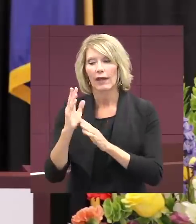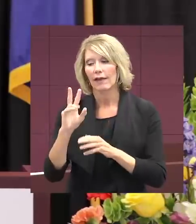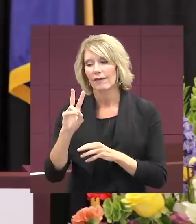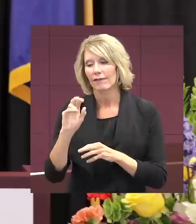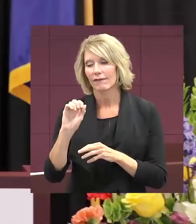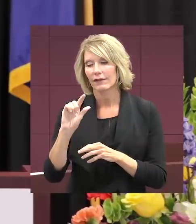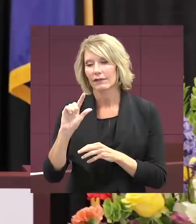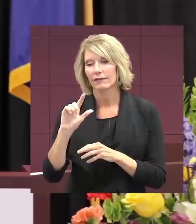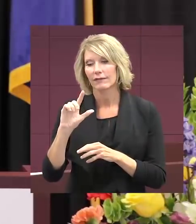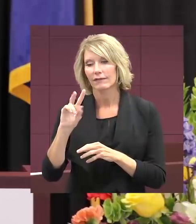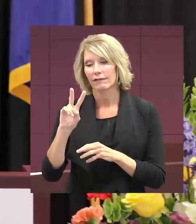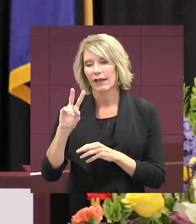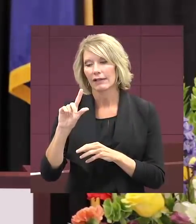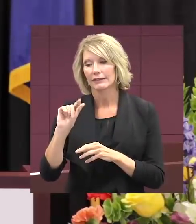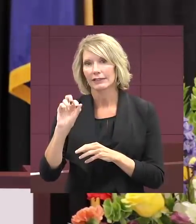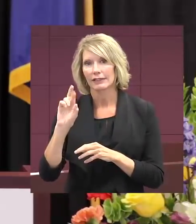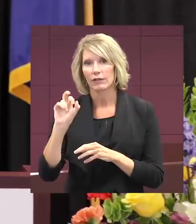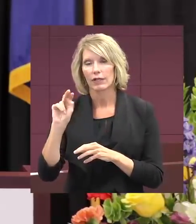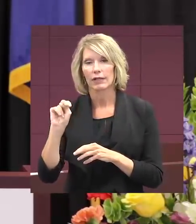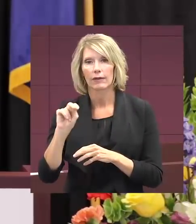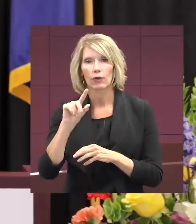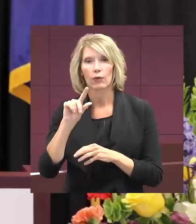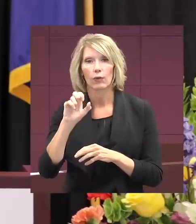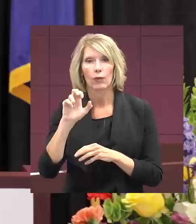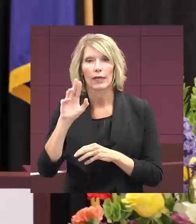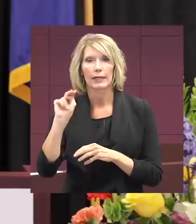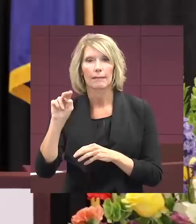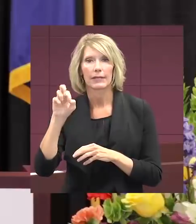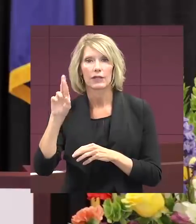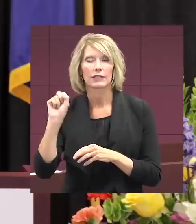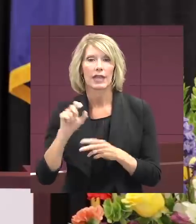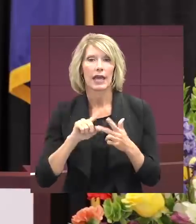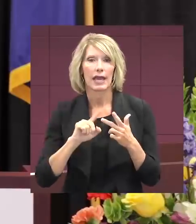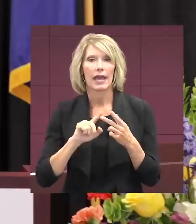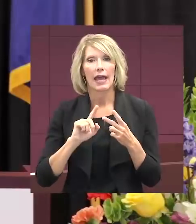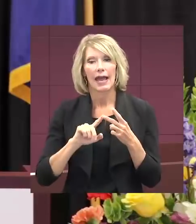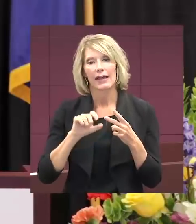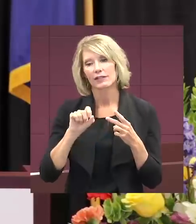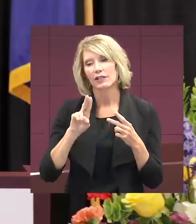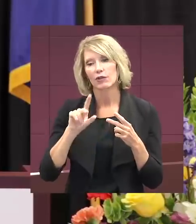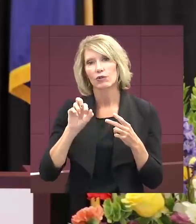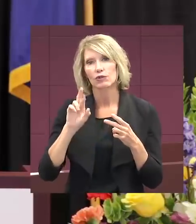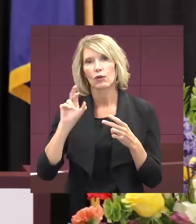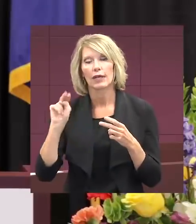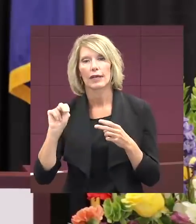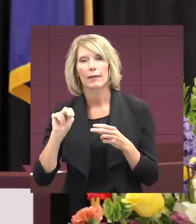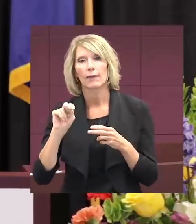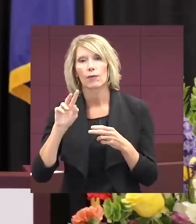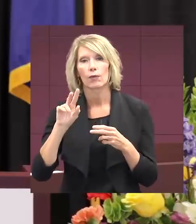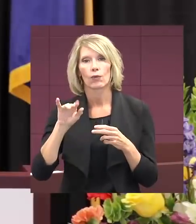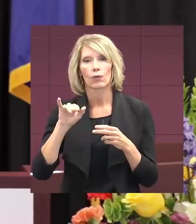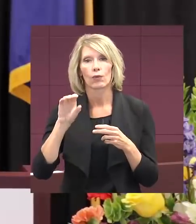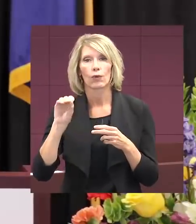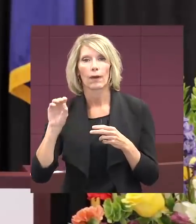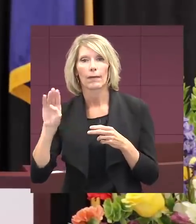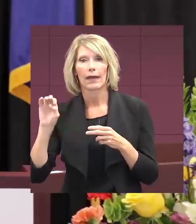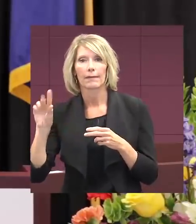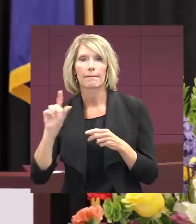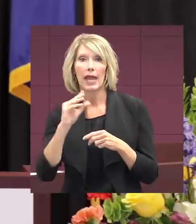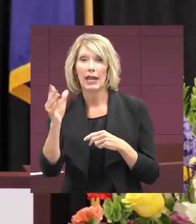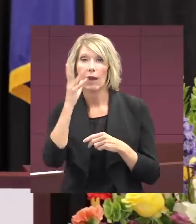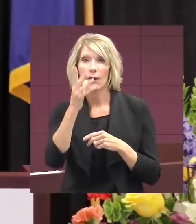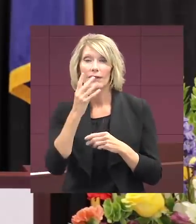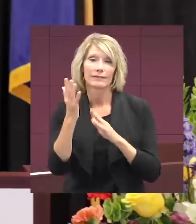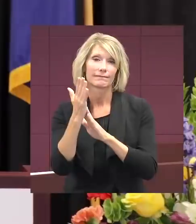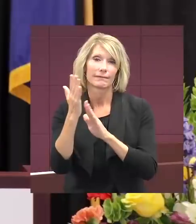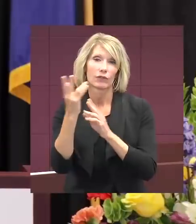Peters. Our salutatorian, Boo May. Those are people that we would have recognized at some point and we want to make sure we give you a shout out